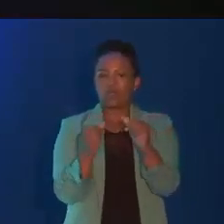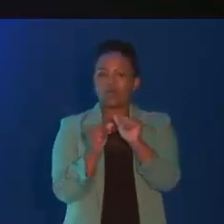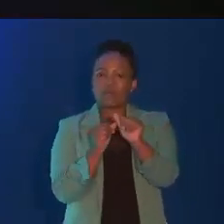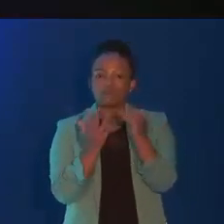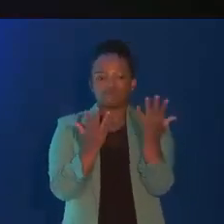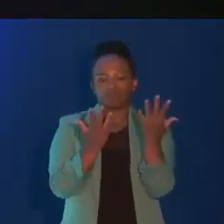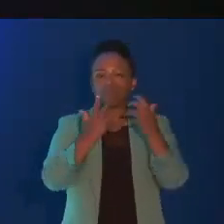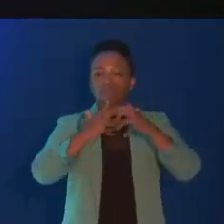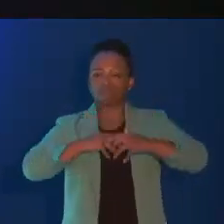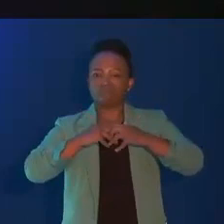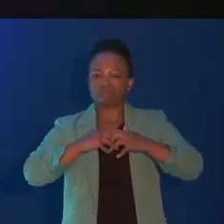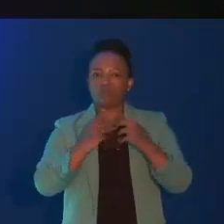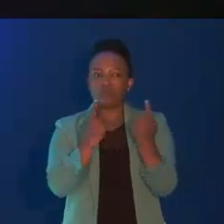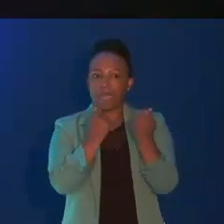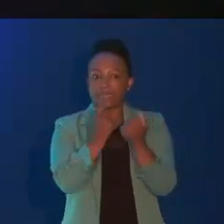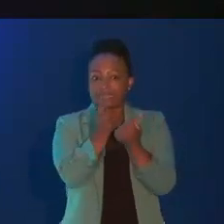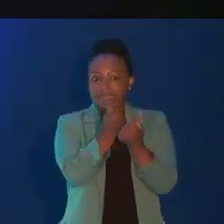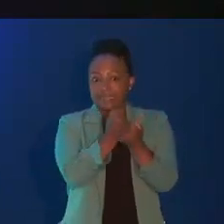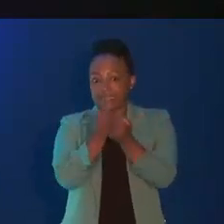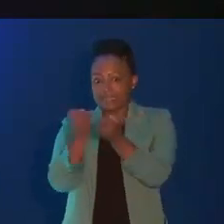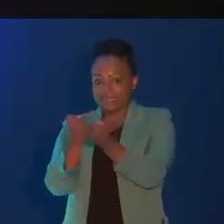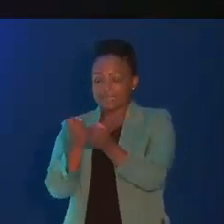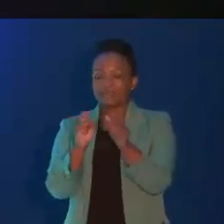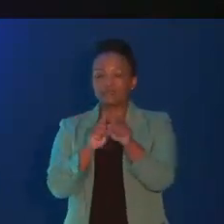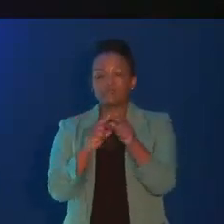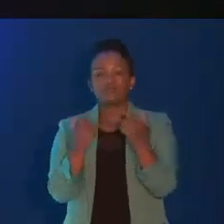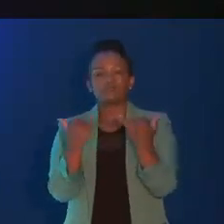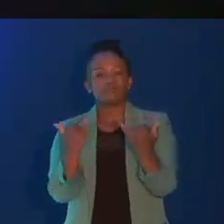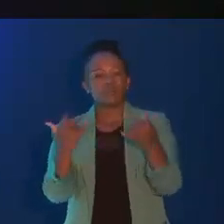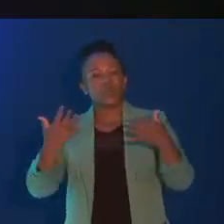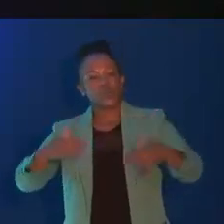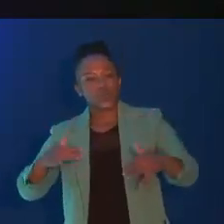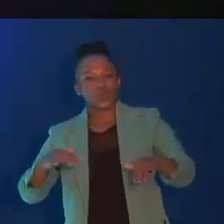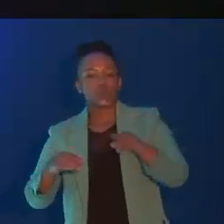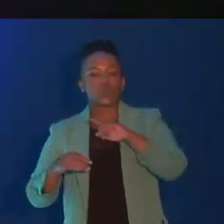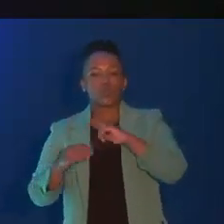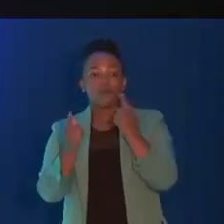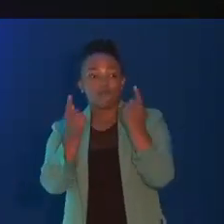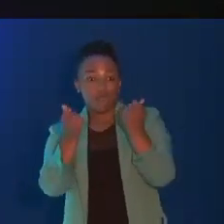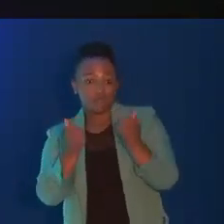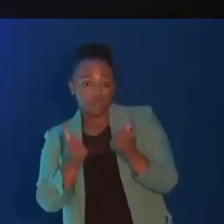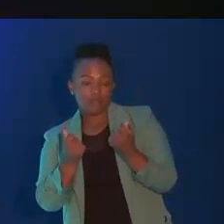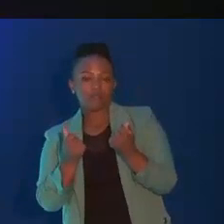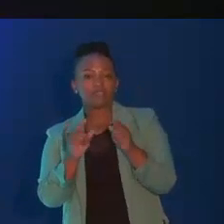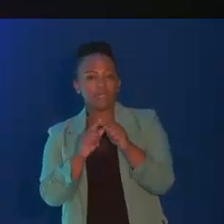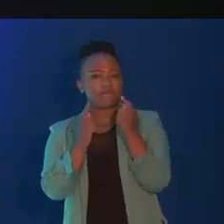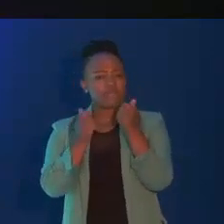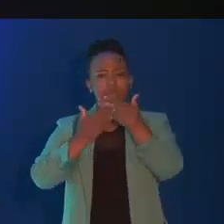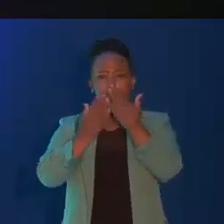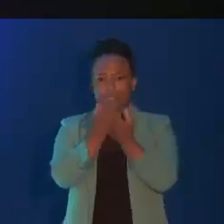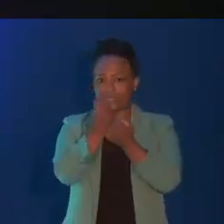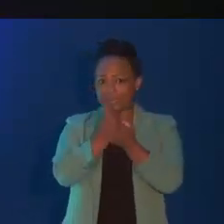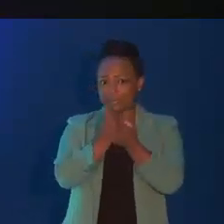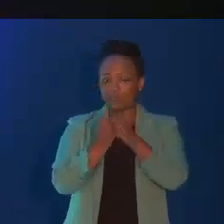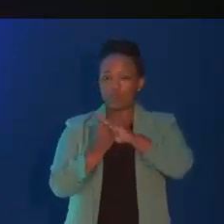small enterprise support, as well as drastically scaling up financial and non-financial support